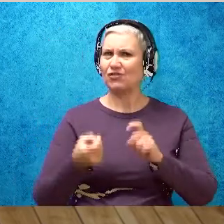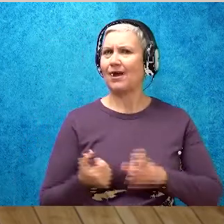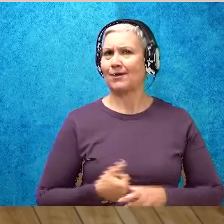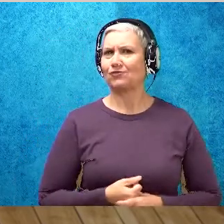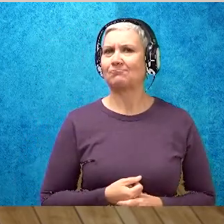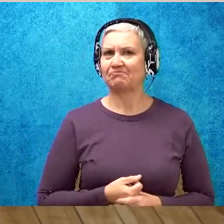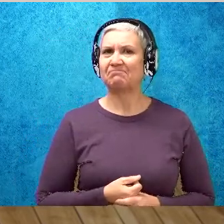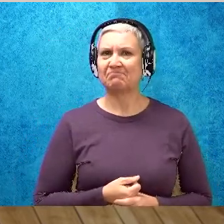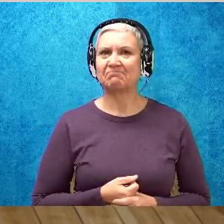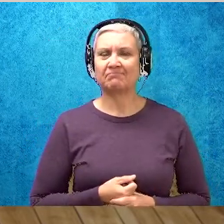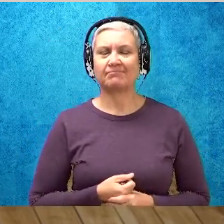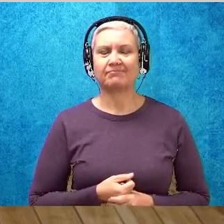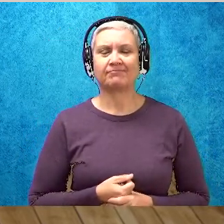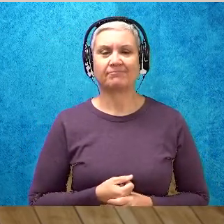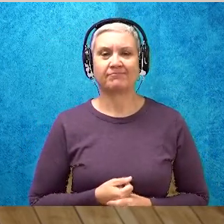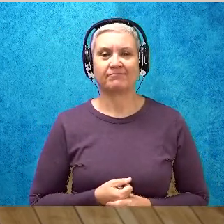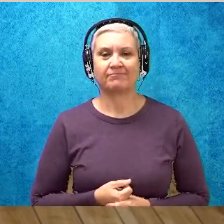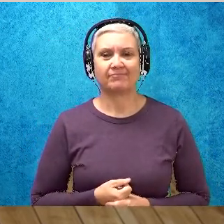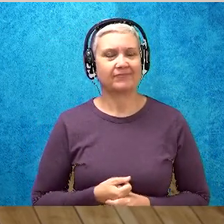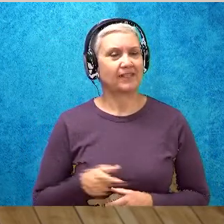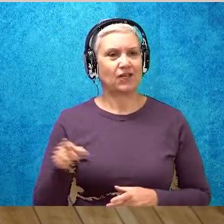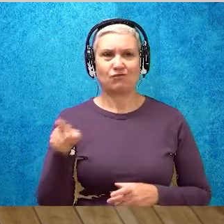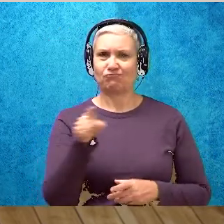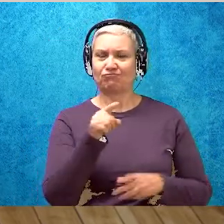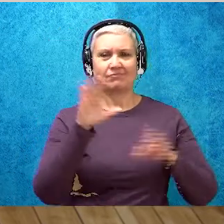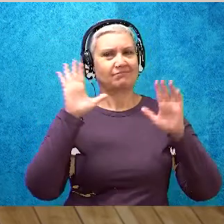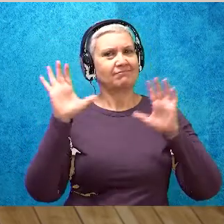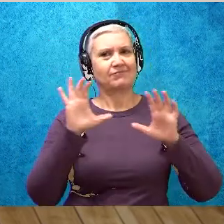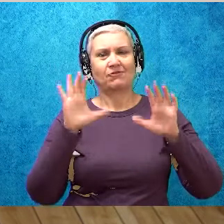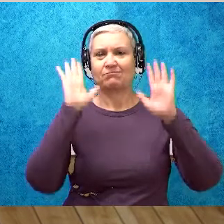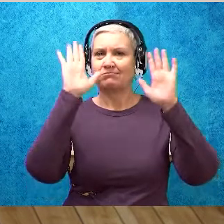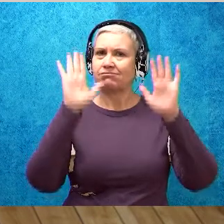correction. You guys are doing great today.